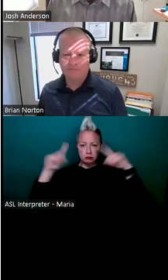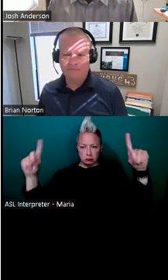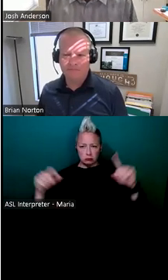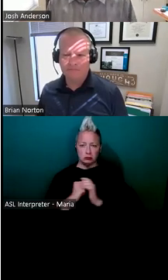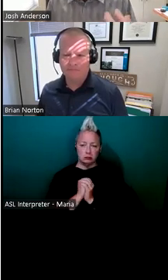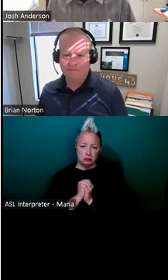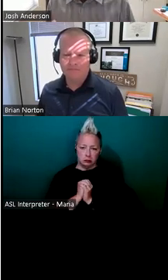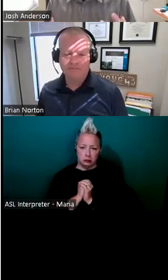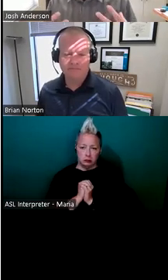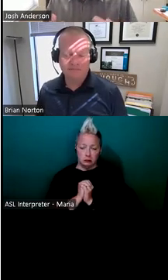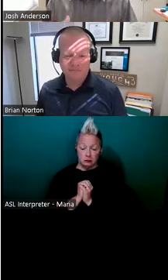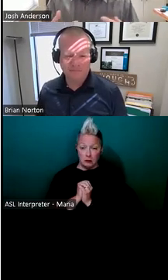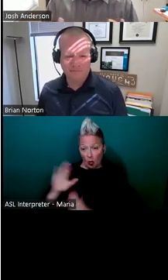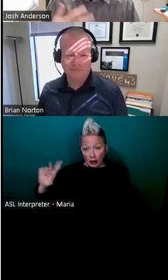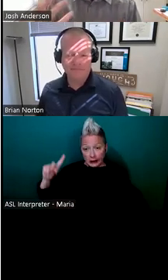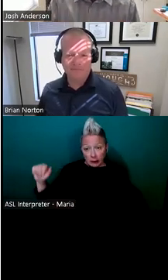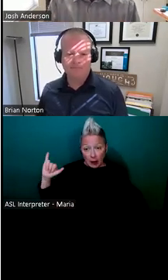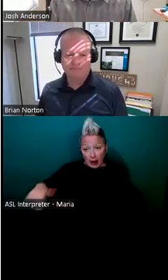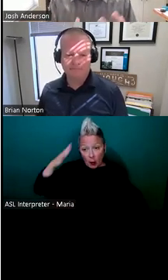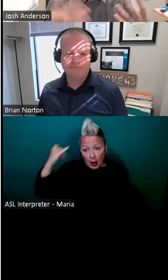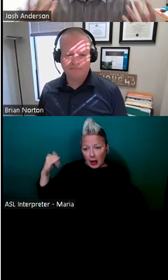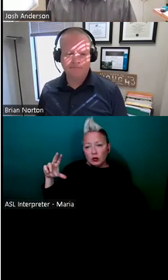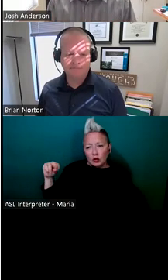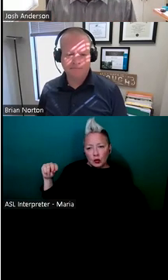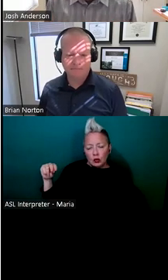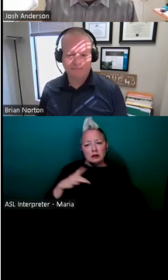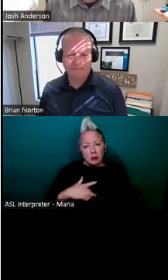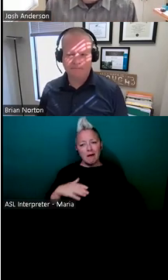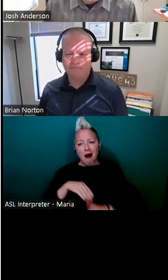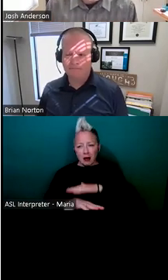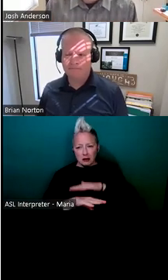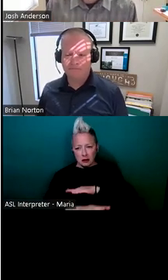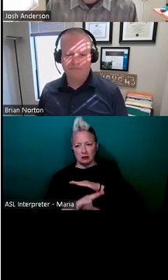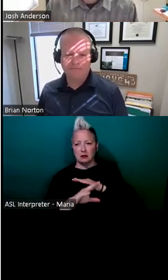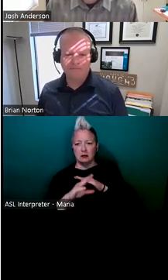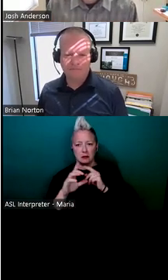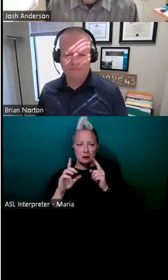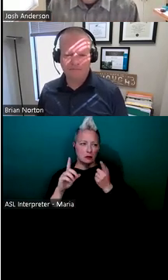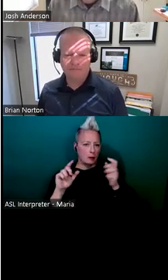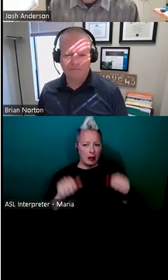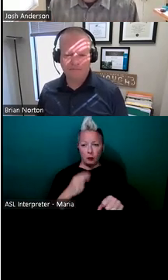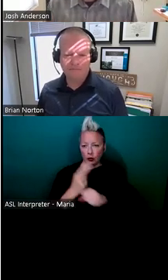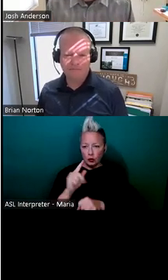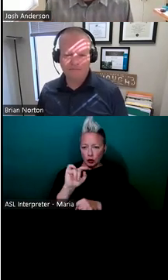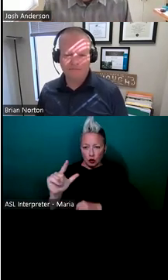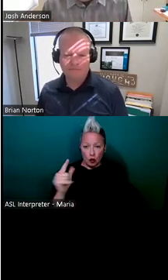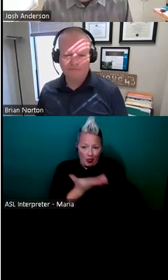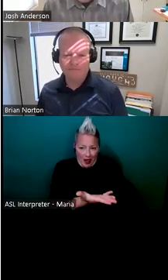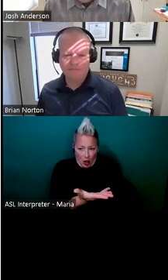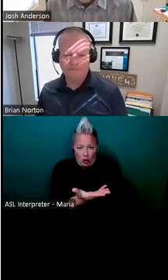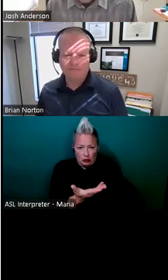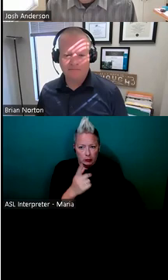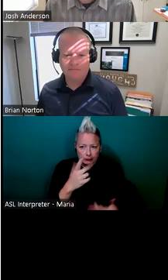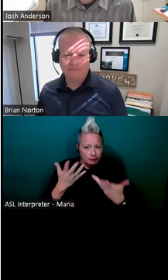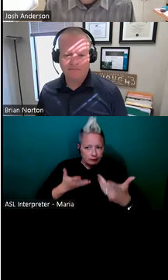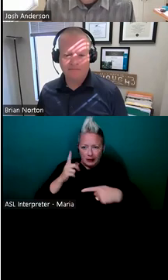answer isn't their disability. It's usually access or, or being able to use the tools that are there. Another